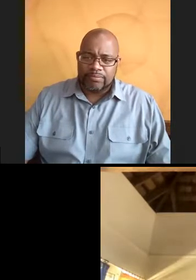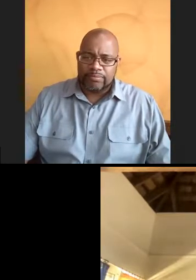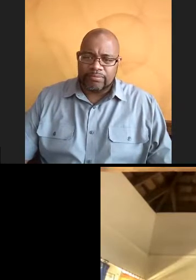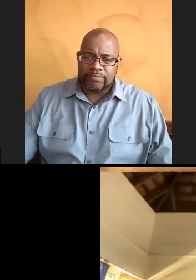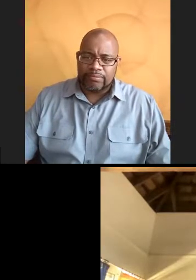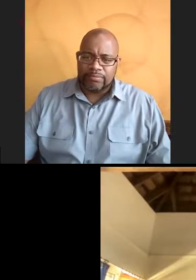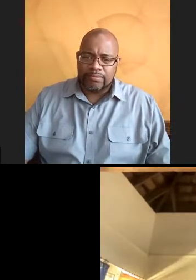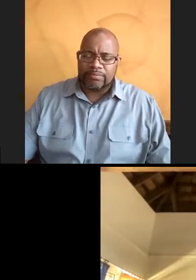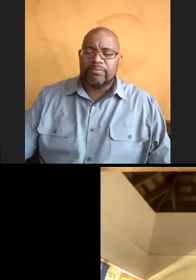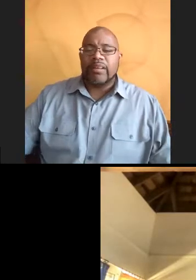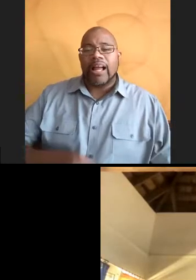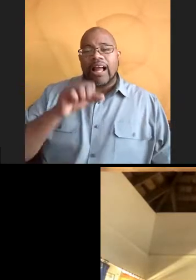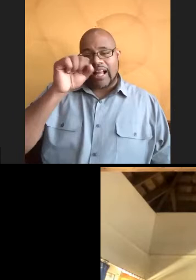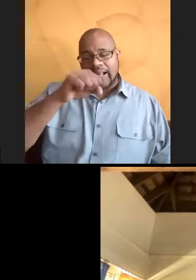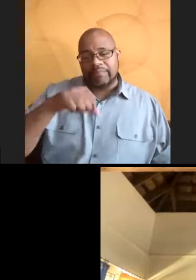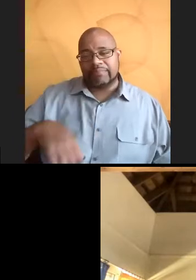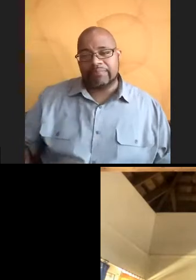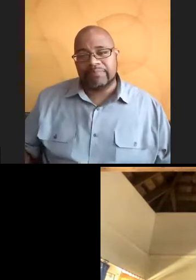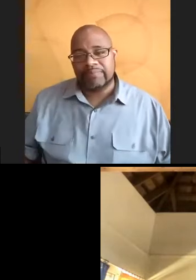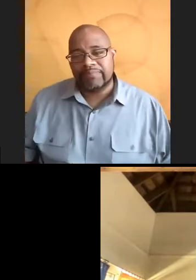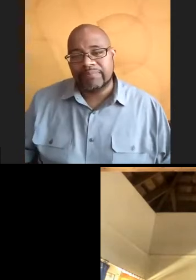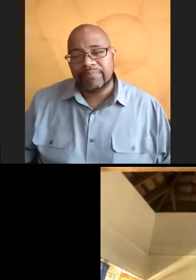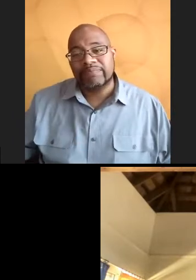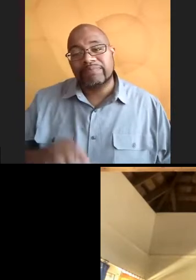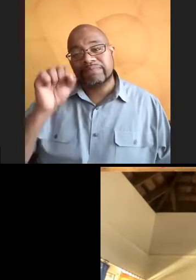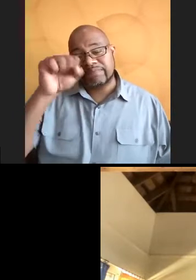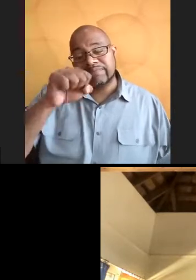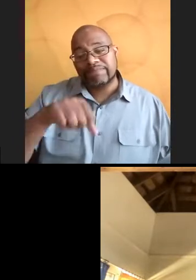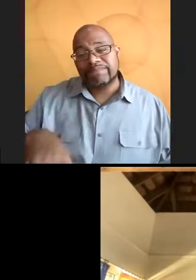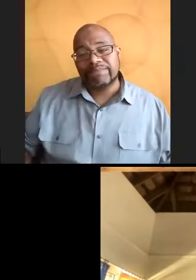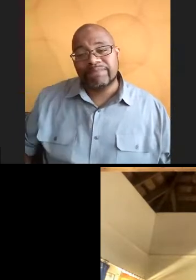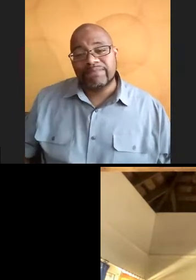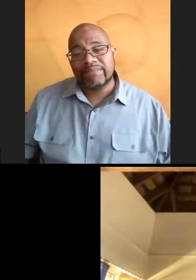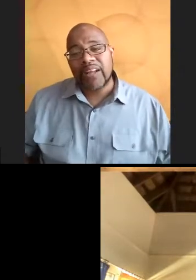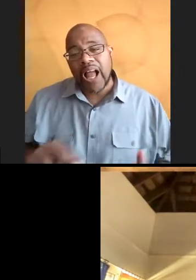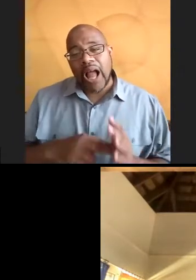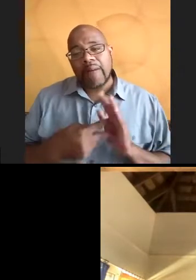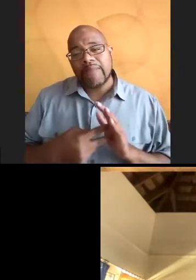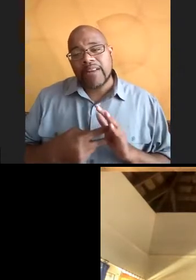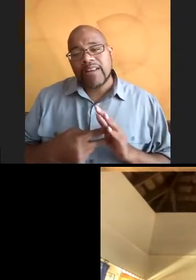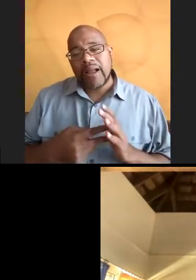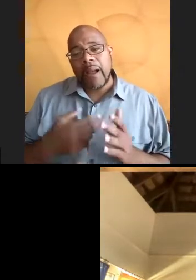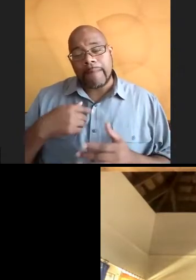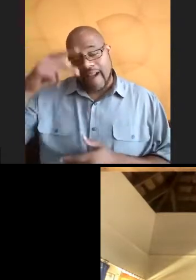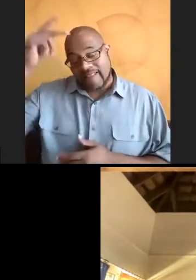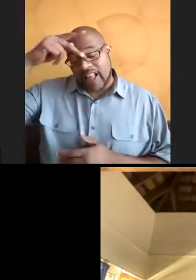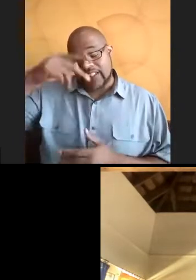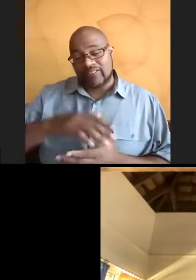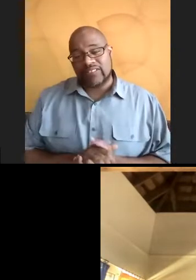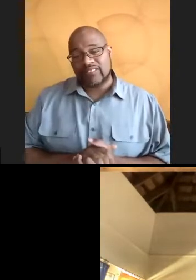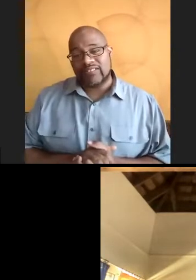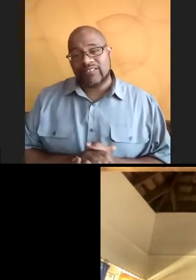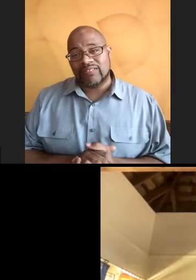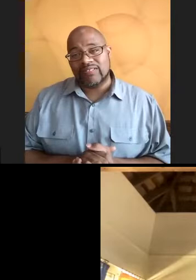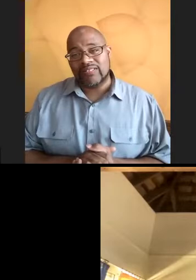Yeah. Yeah. I mean, my philosophy is I,